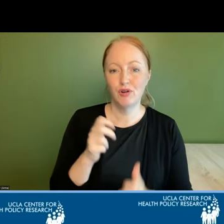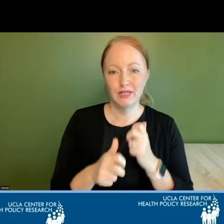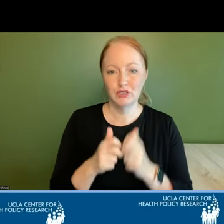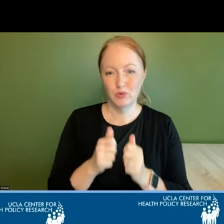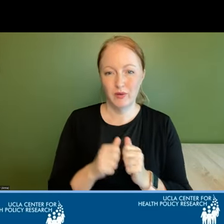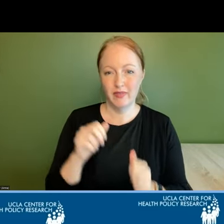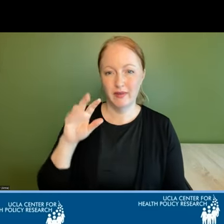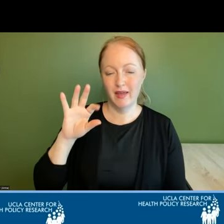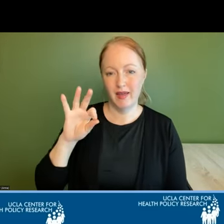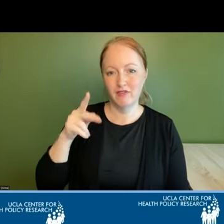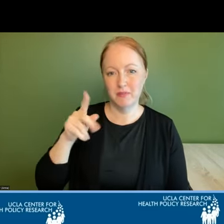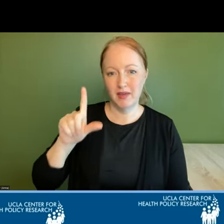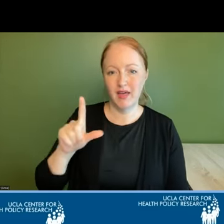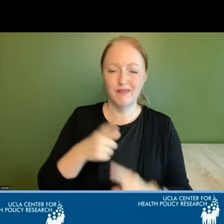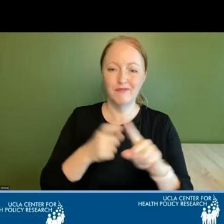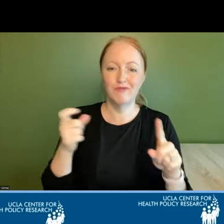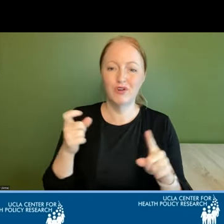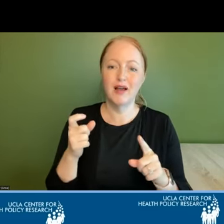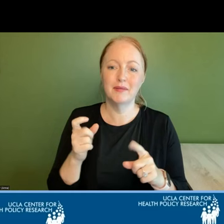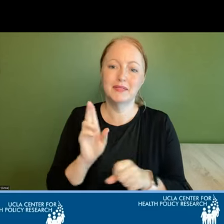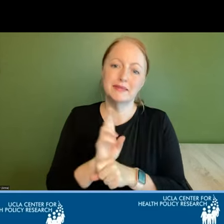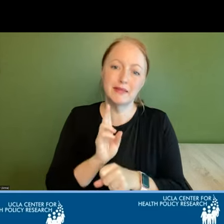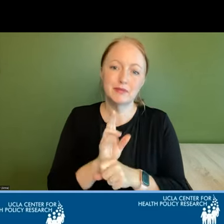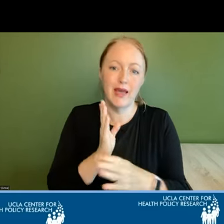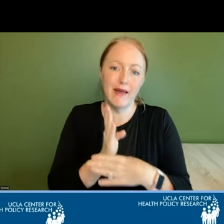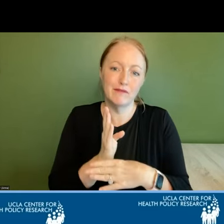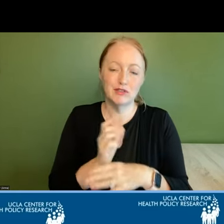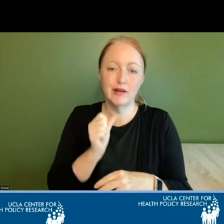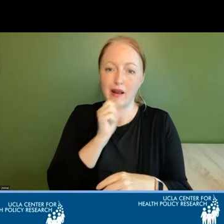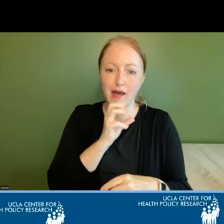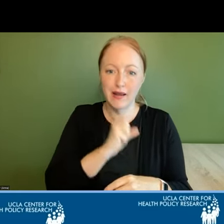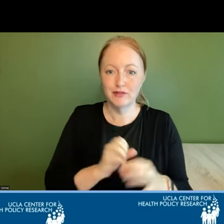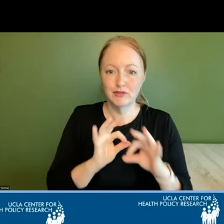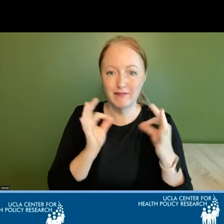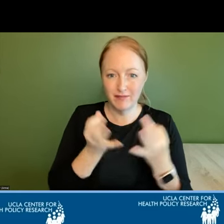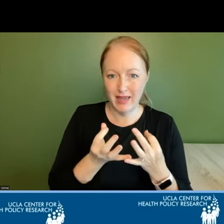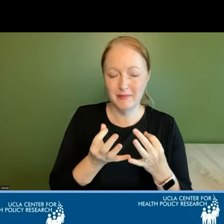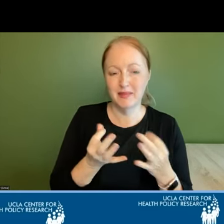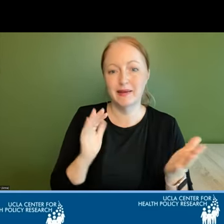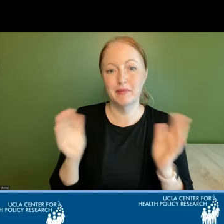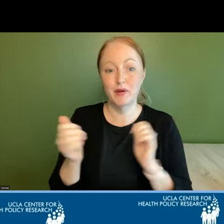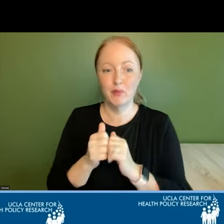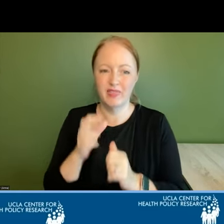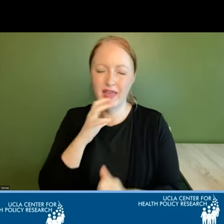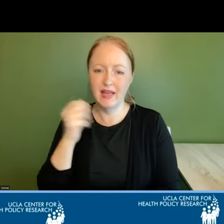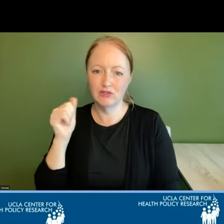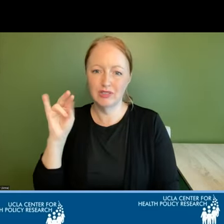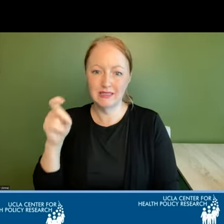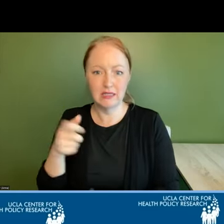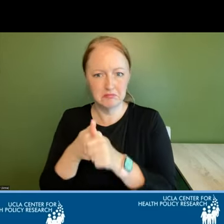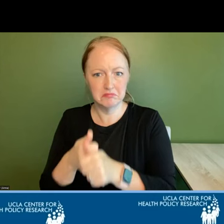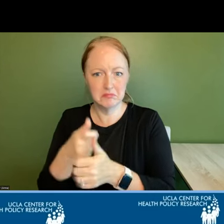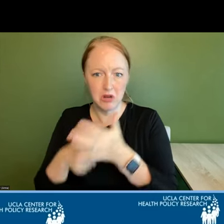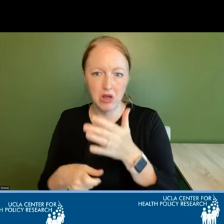fpl is that is based on the consumption of an average non-elderly family whereas the elder index is based on the